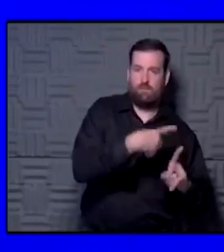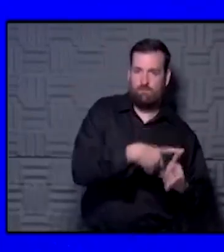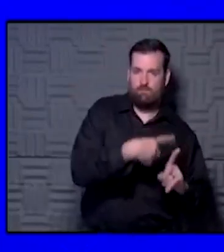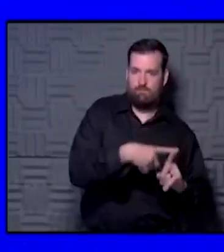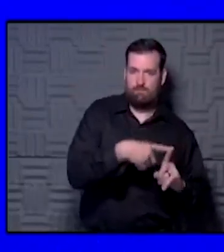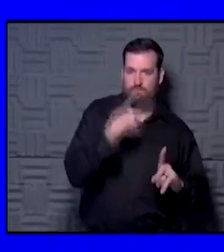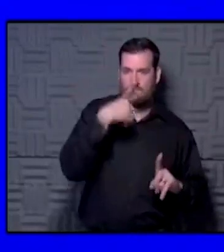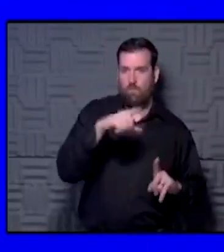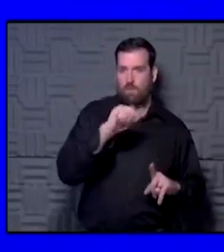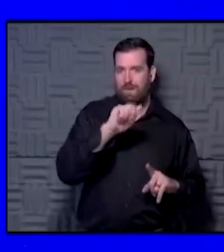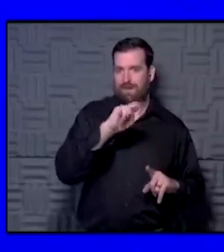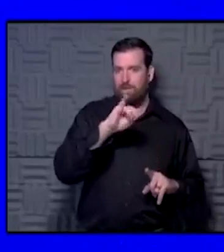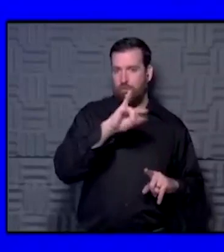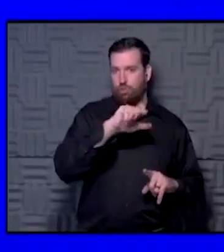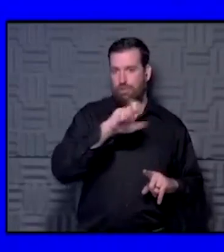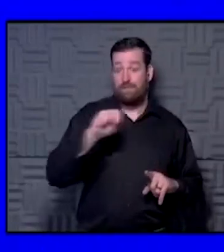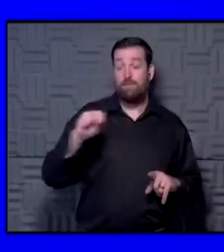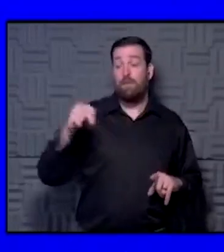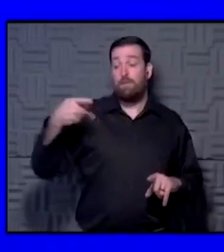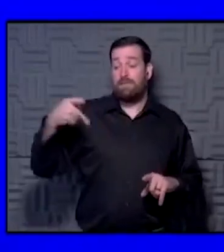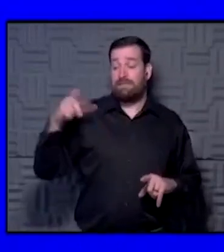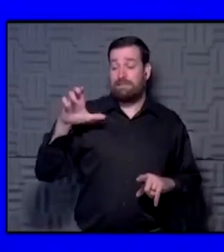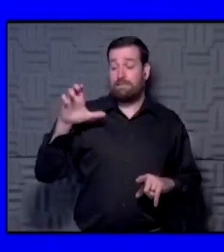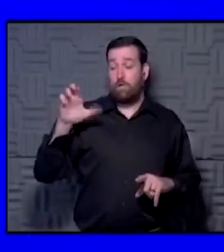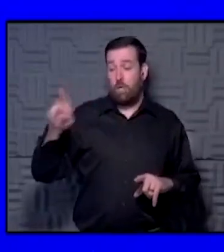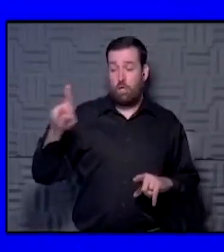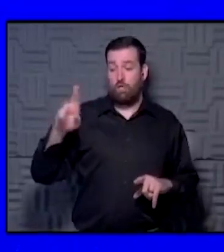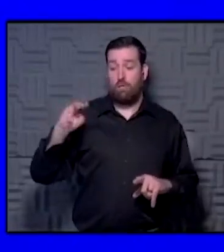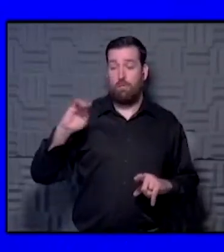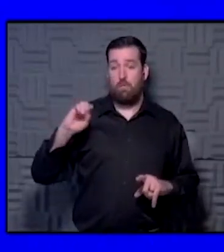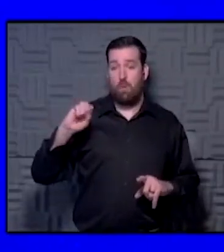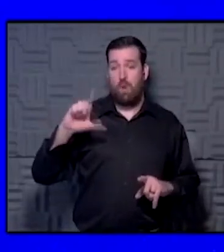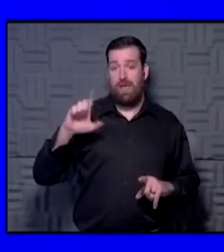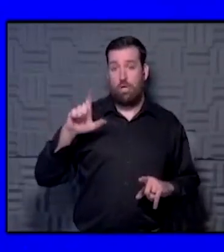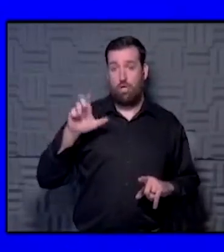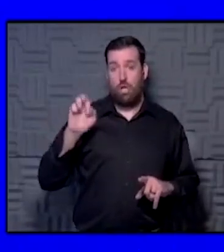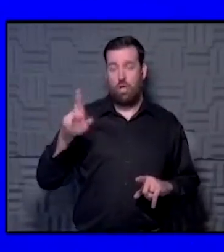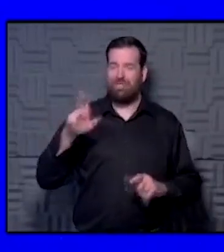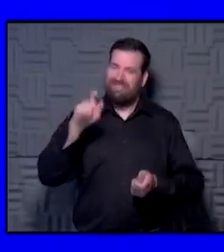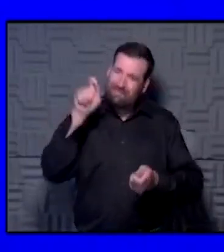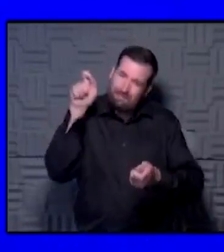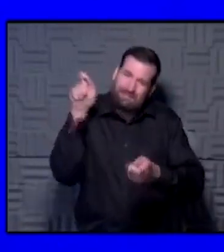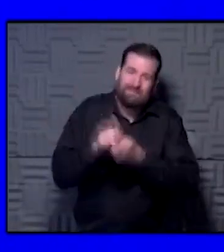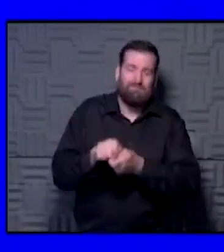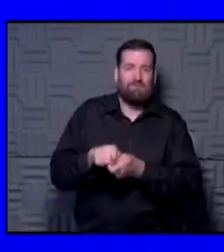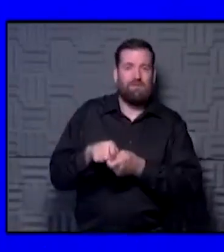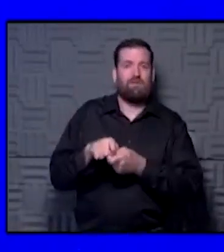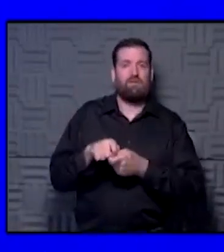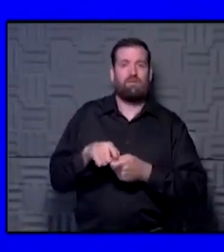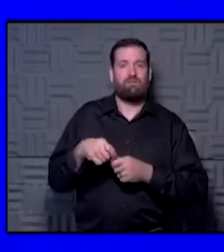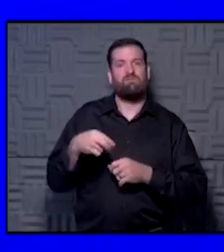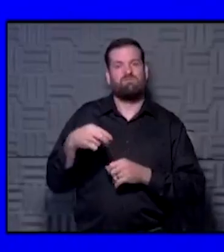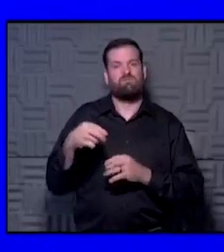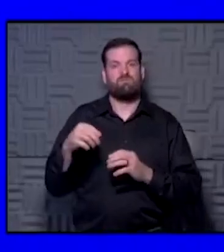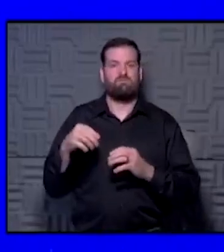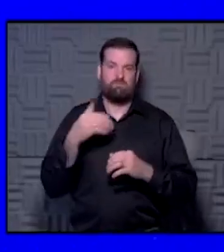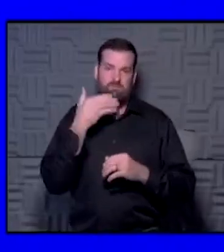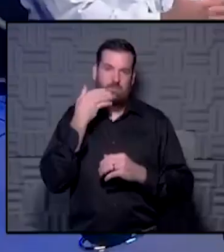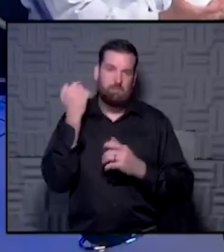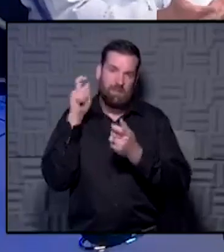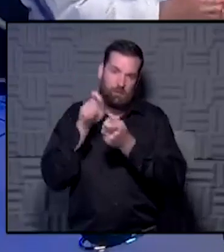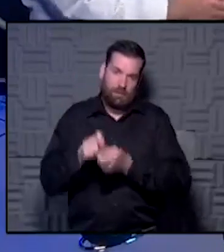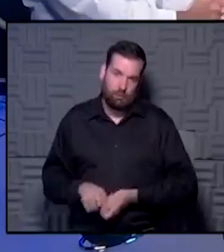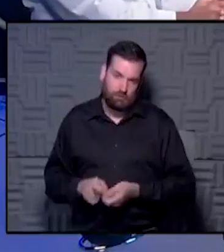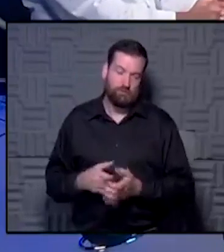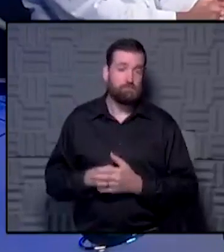antigen test. The PCR test, the molecular test, is much more sensitive and specific with a higher predictive and negative predictive value. So